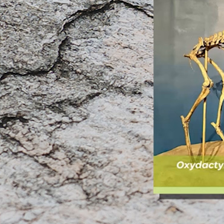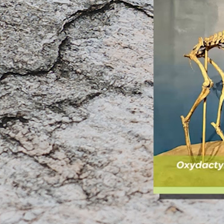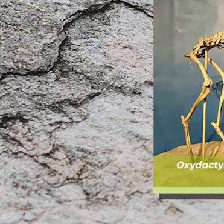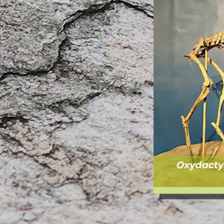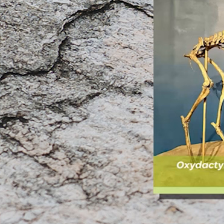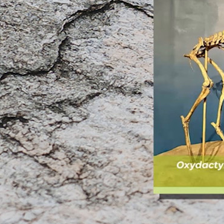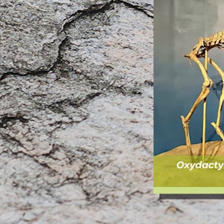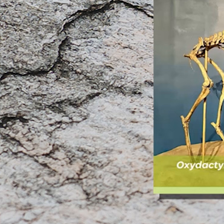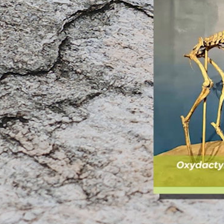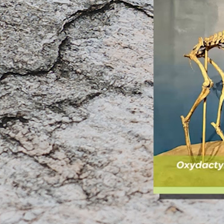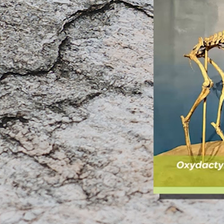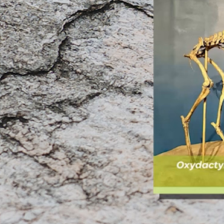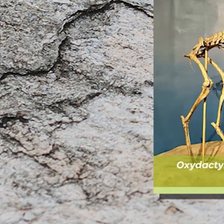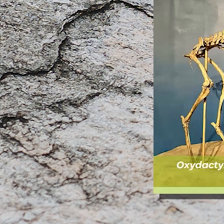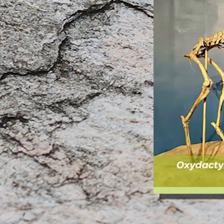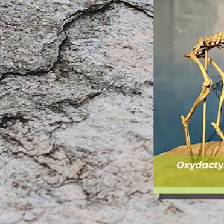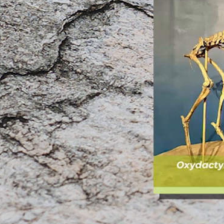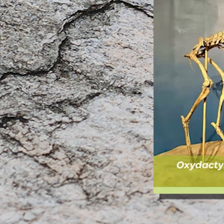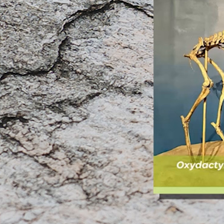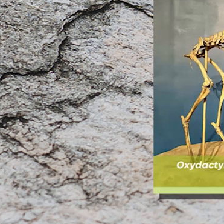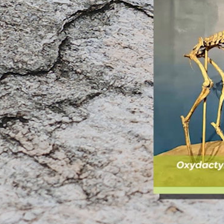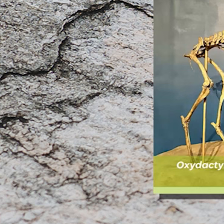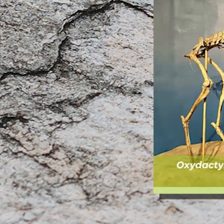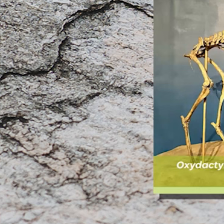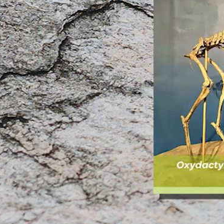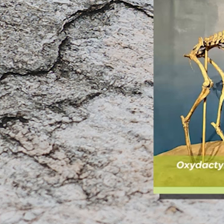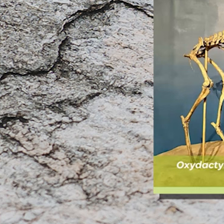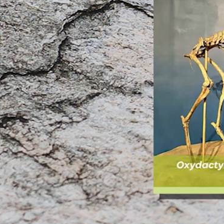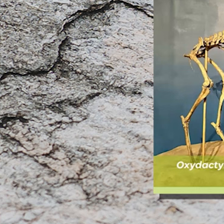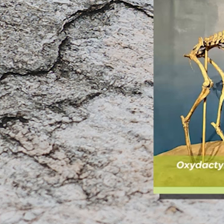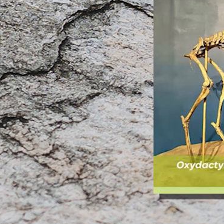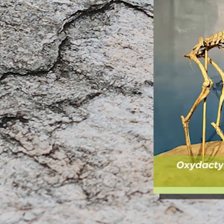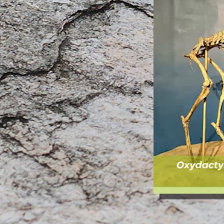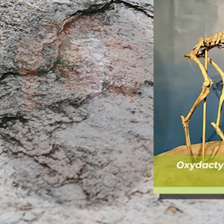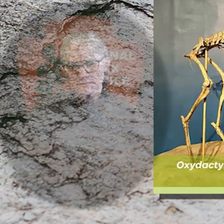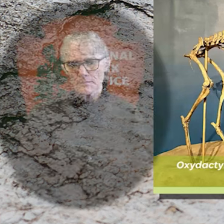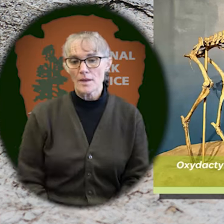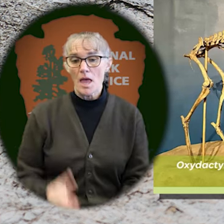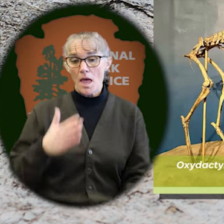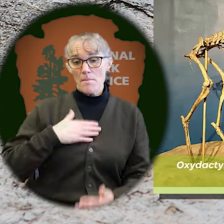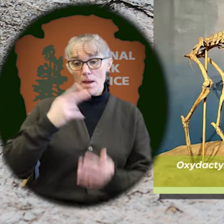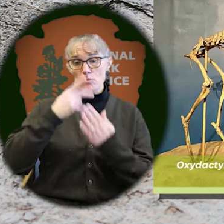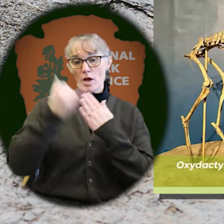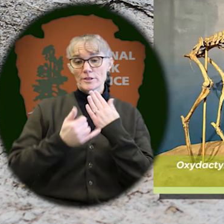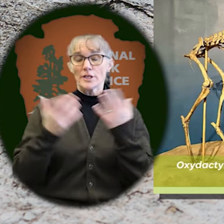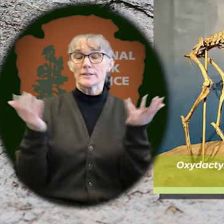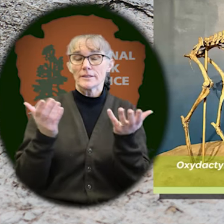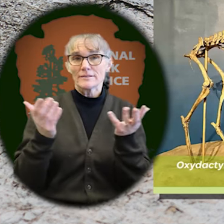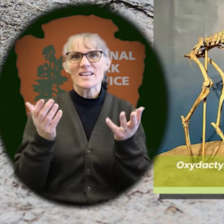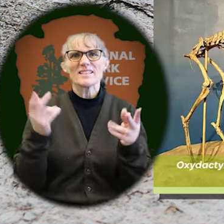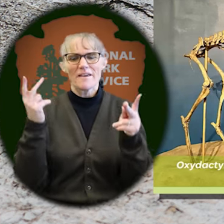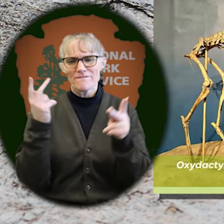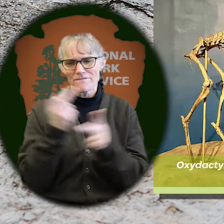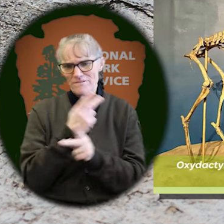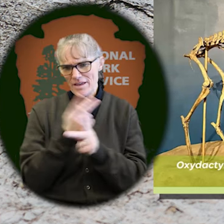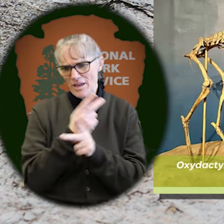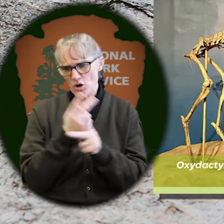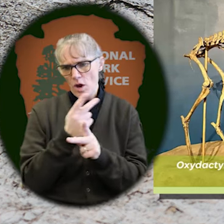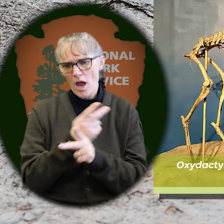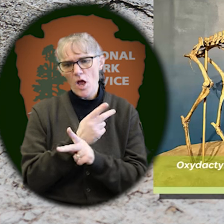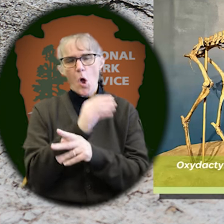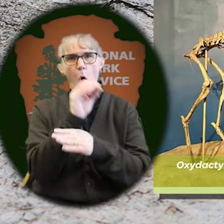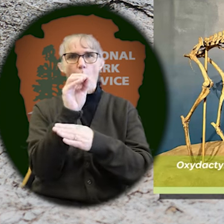Title, brief overview and goals of the project. Daniella reads her first and second phases of the project. And so my project is to